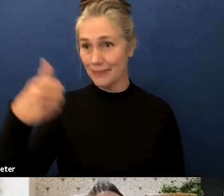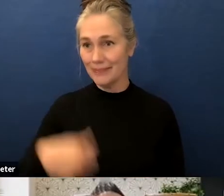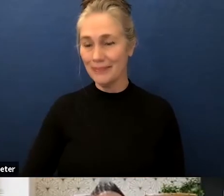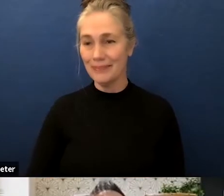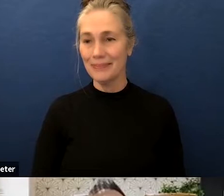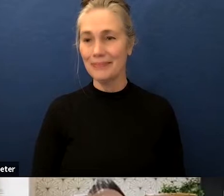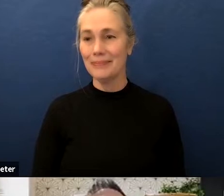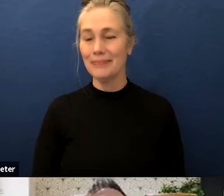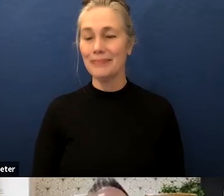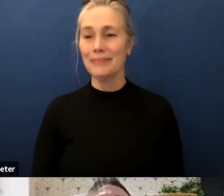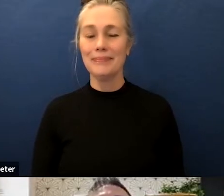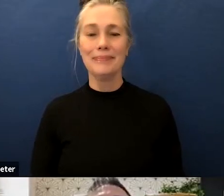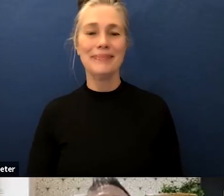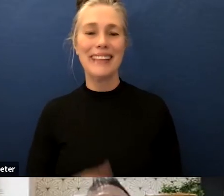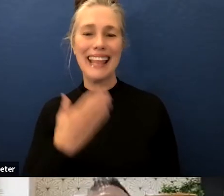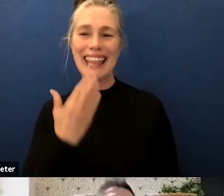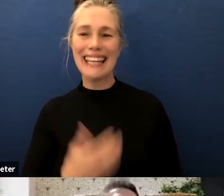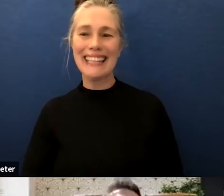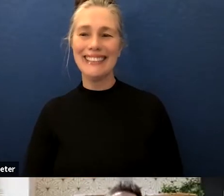all right thank you